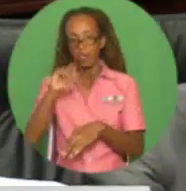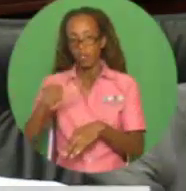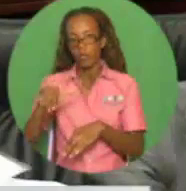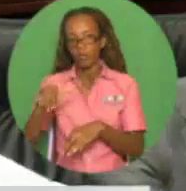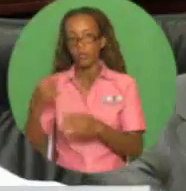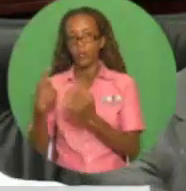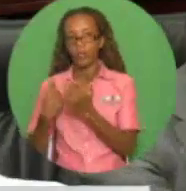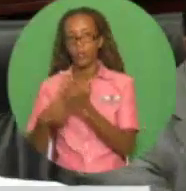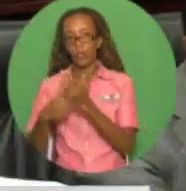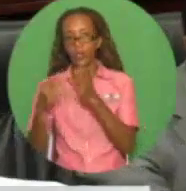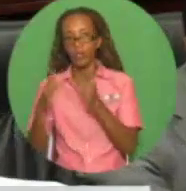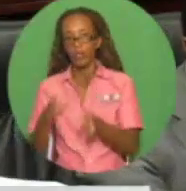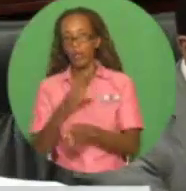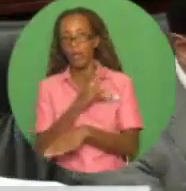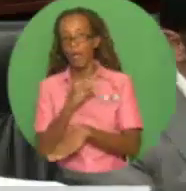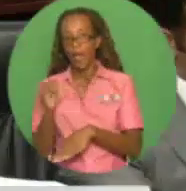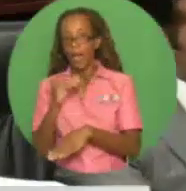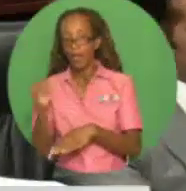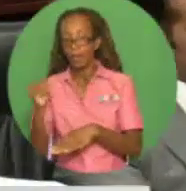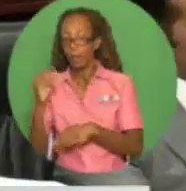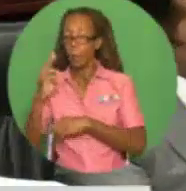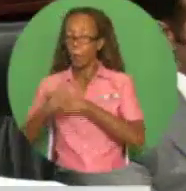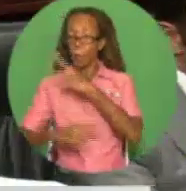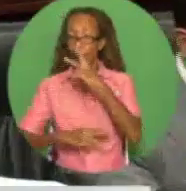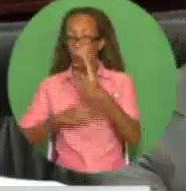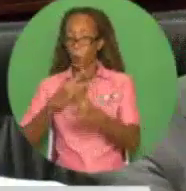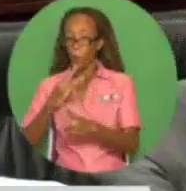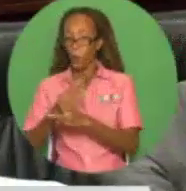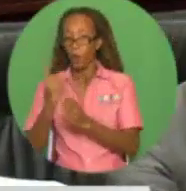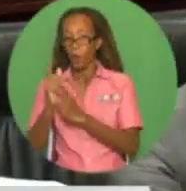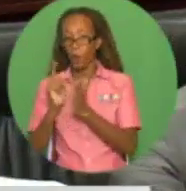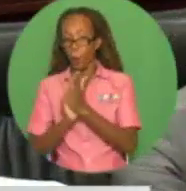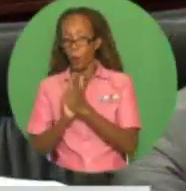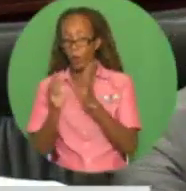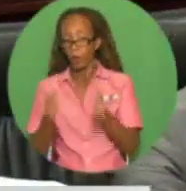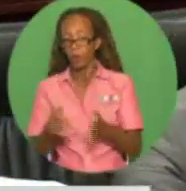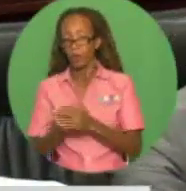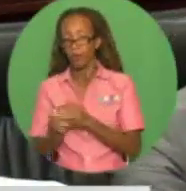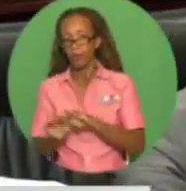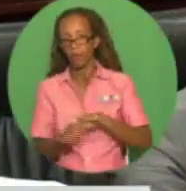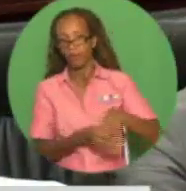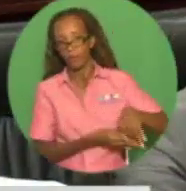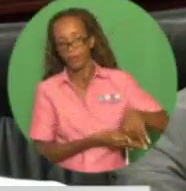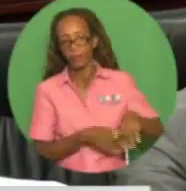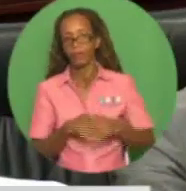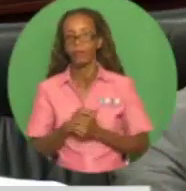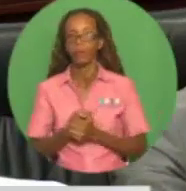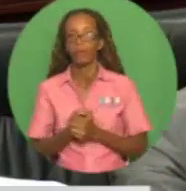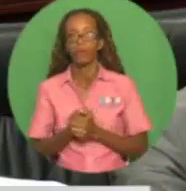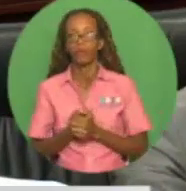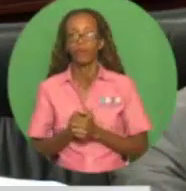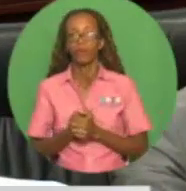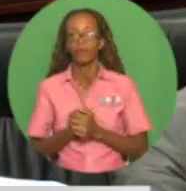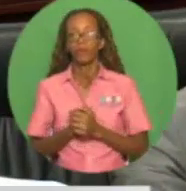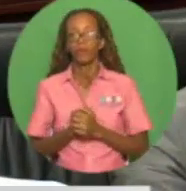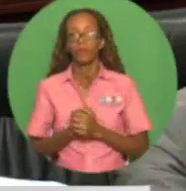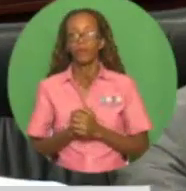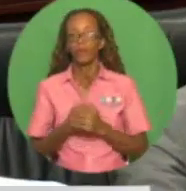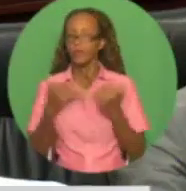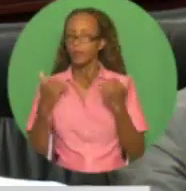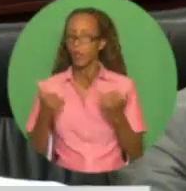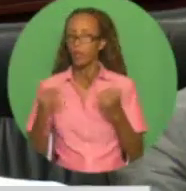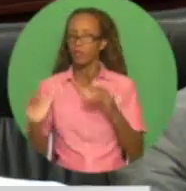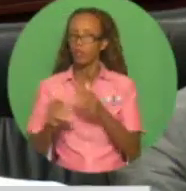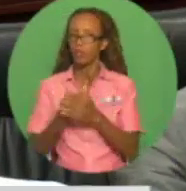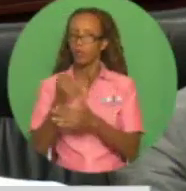oil and gas lawyers. Renewable Energy. Madam Speaker, our